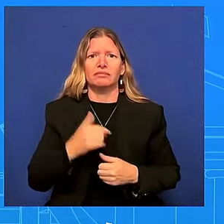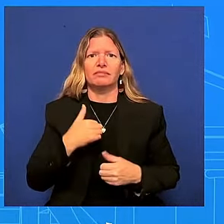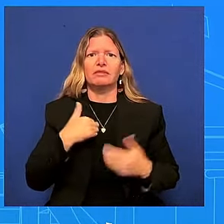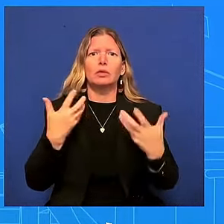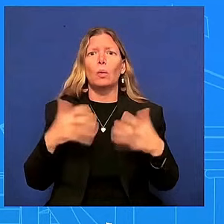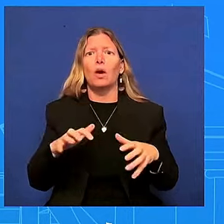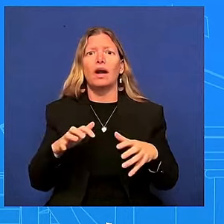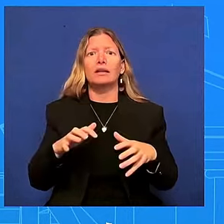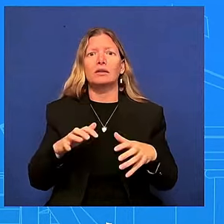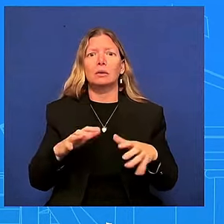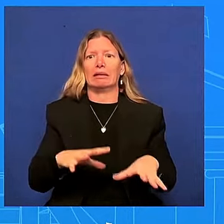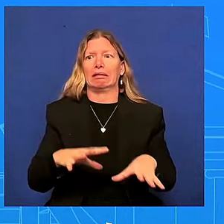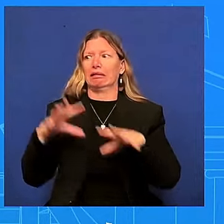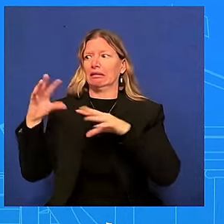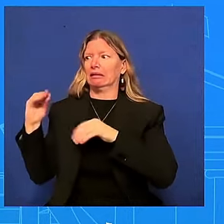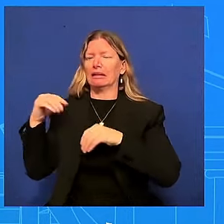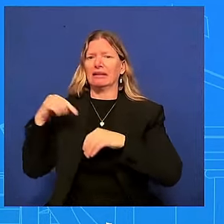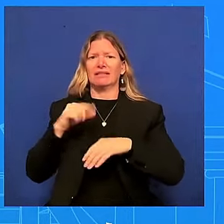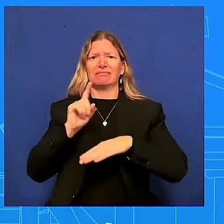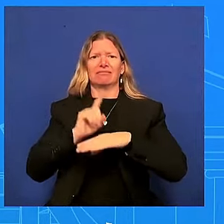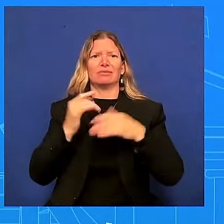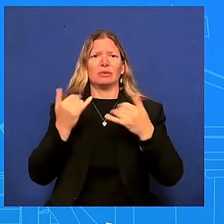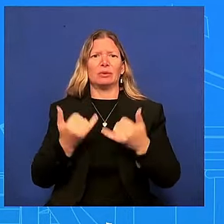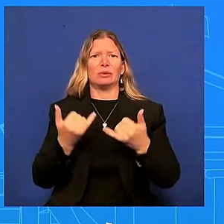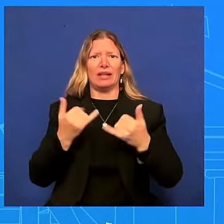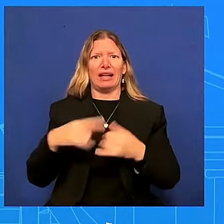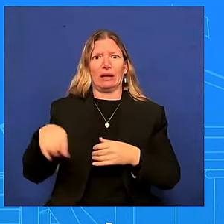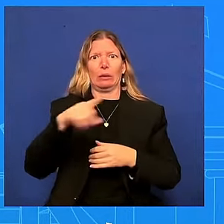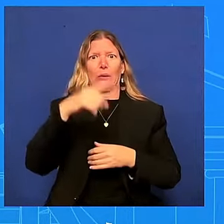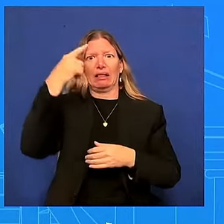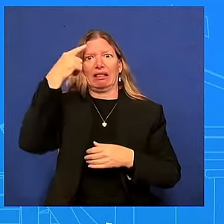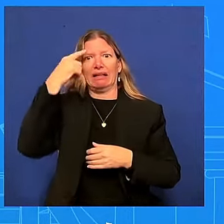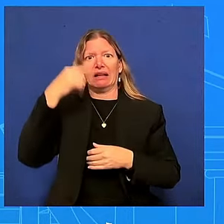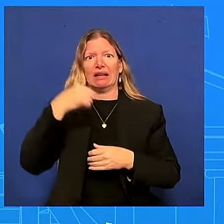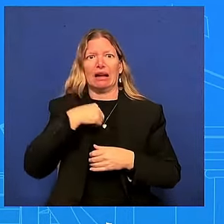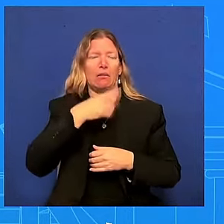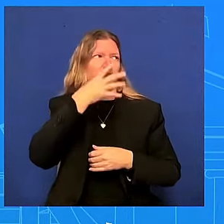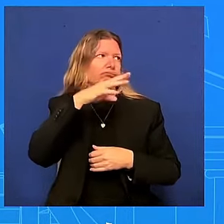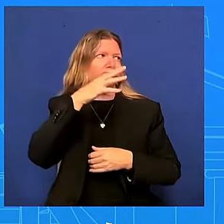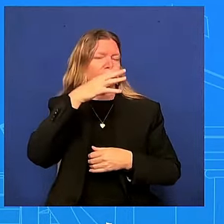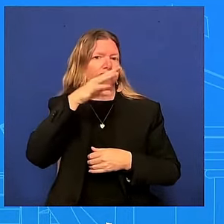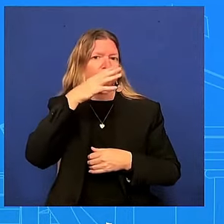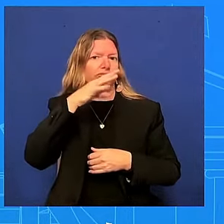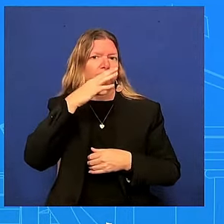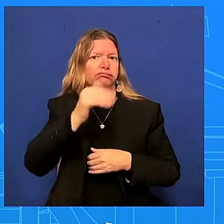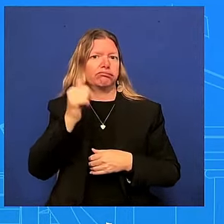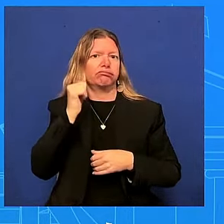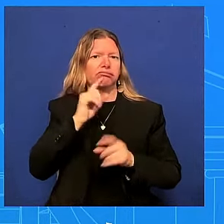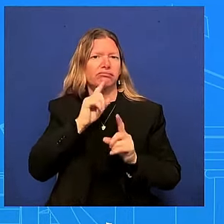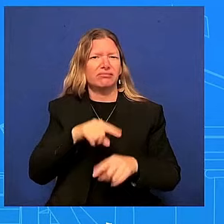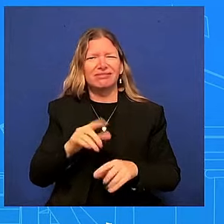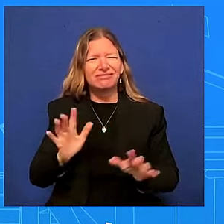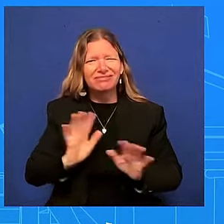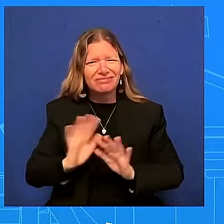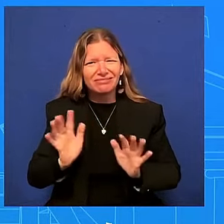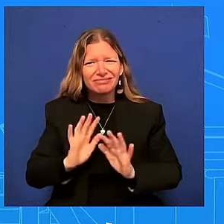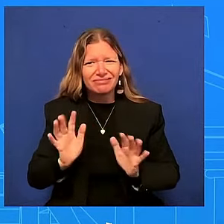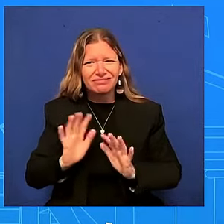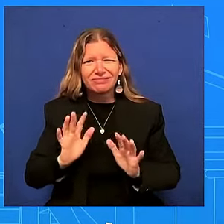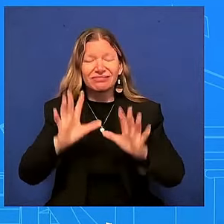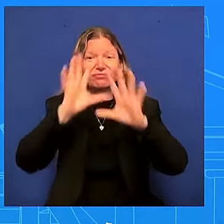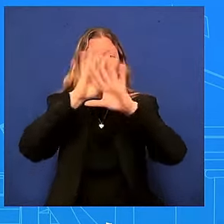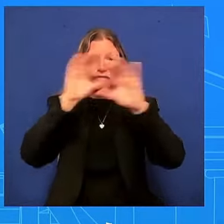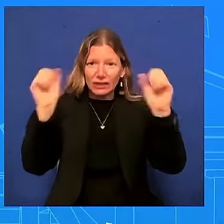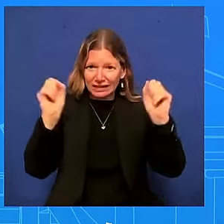think we're not doing that and the president doesn't want you to do that but he can do the job he can the question